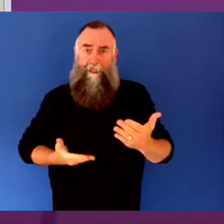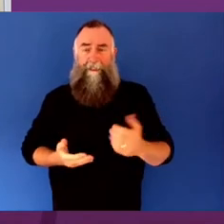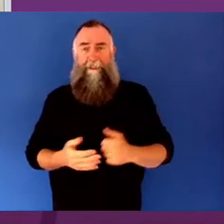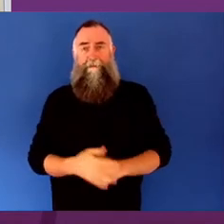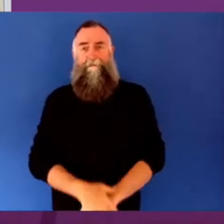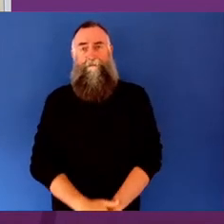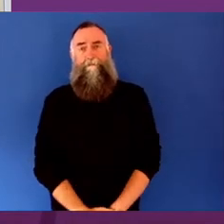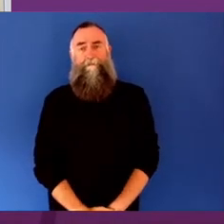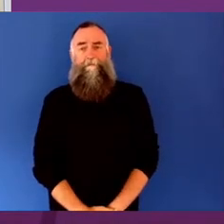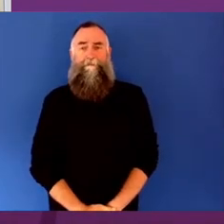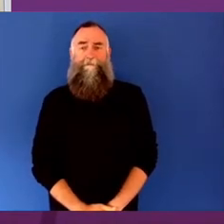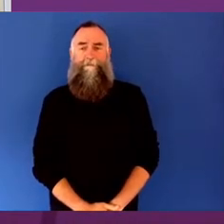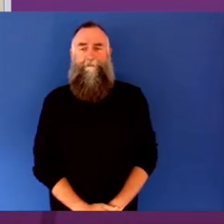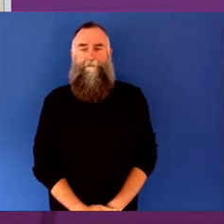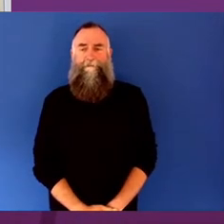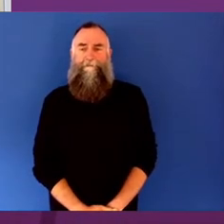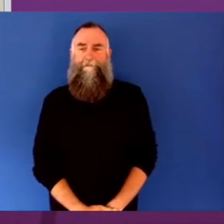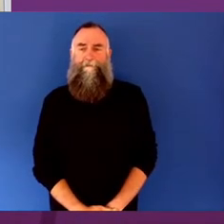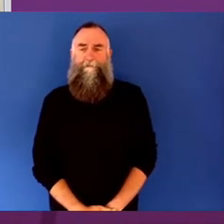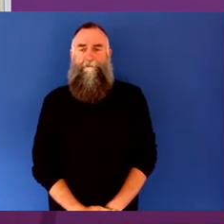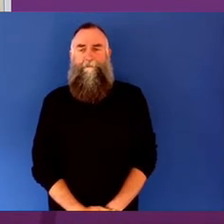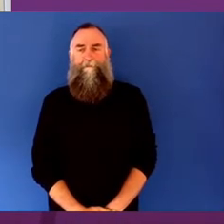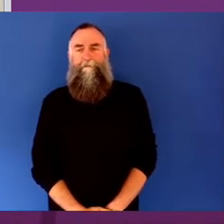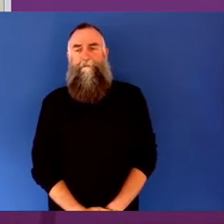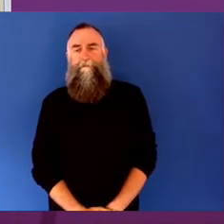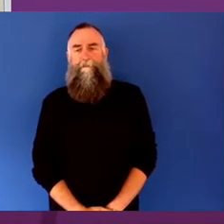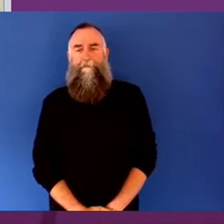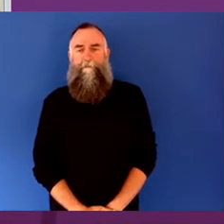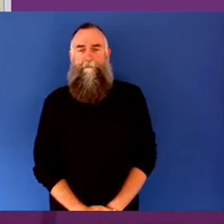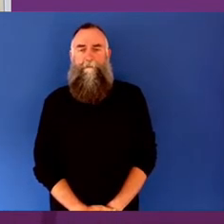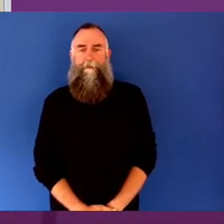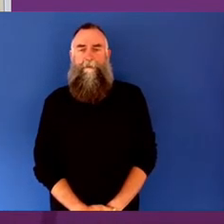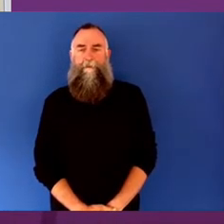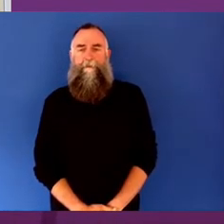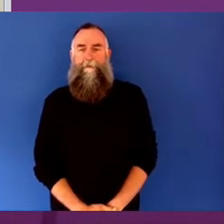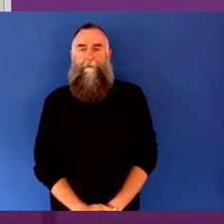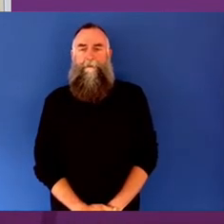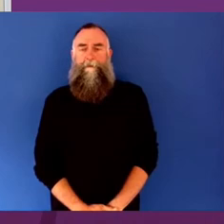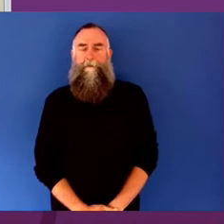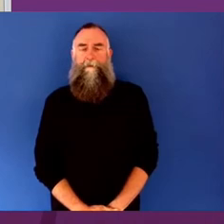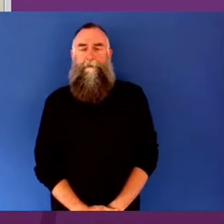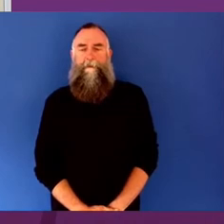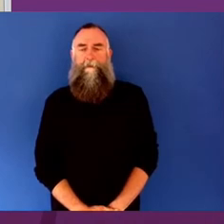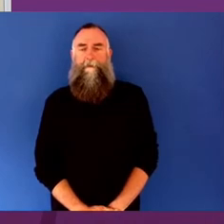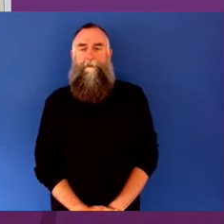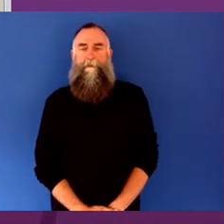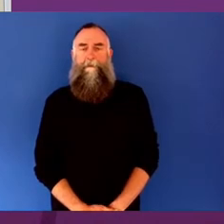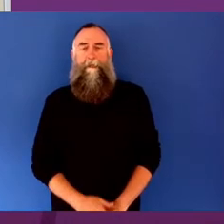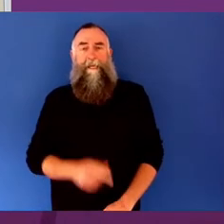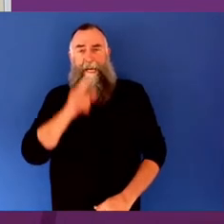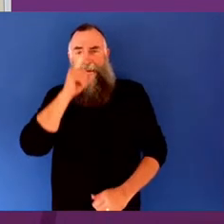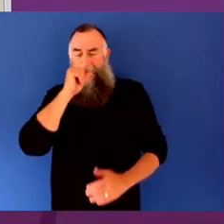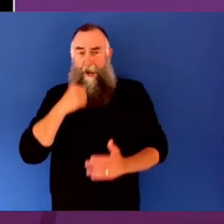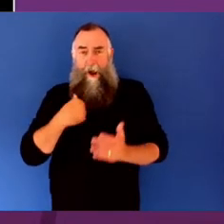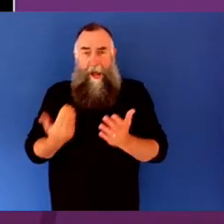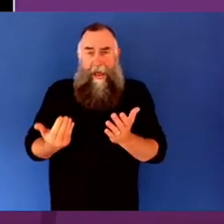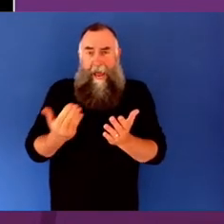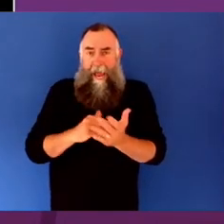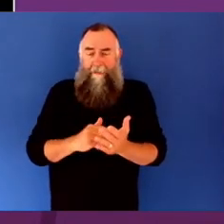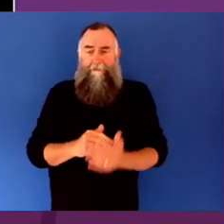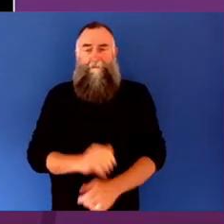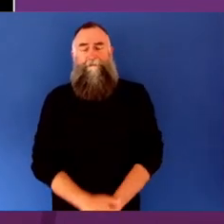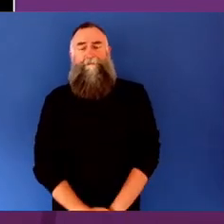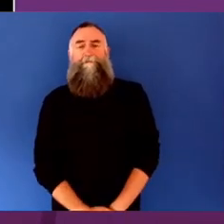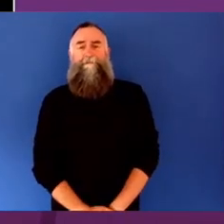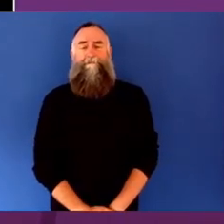Faye, is there time for me to add one other element to this conversation? You know, what I would add